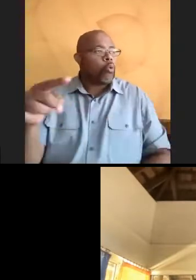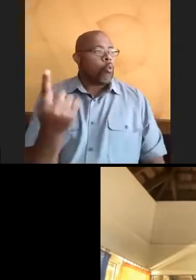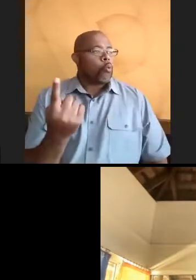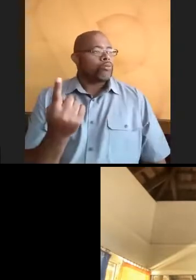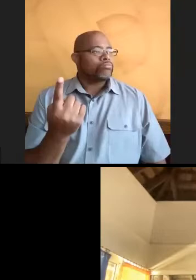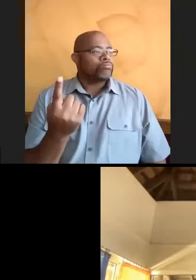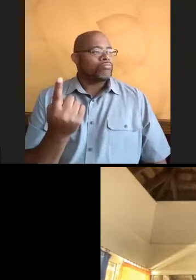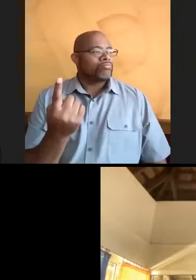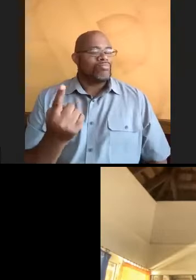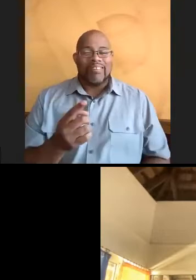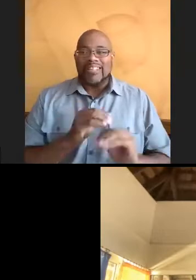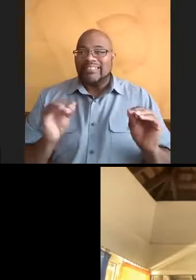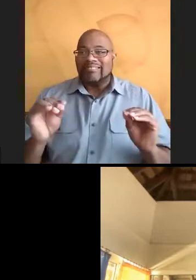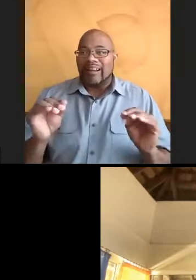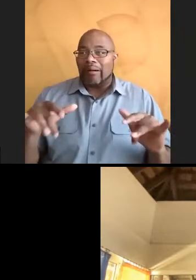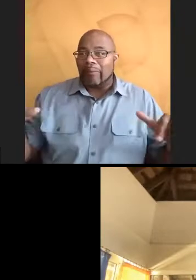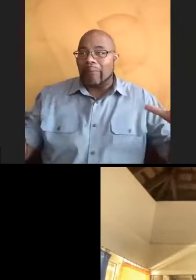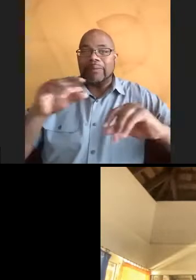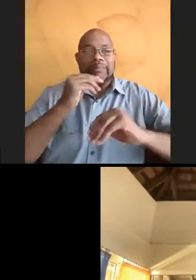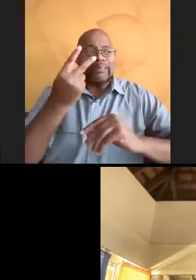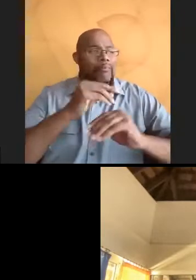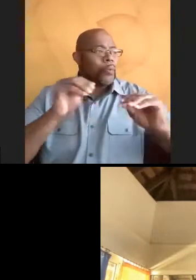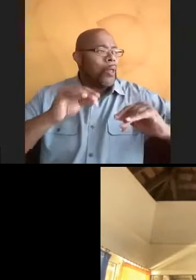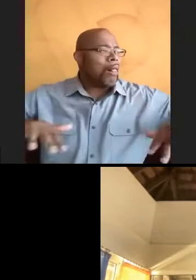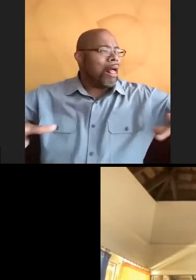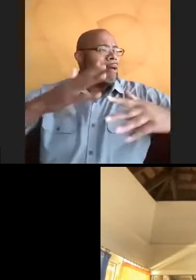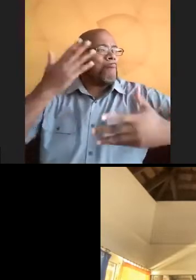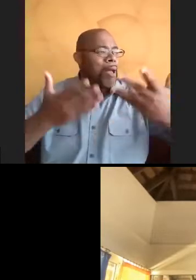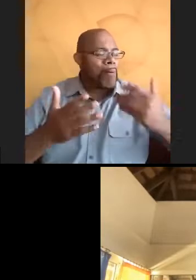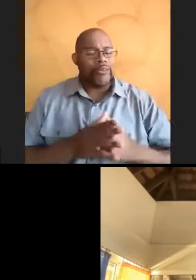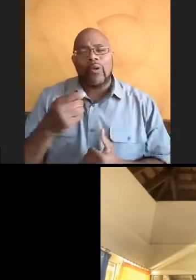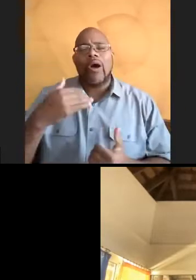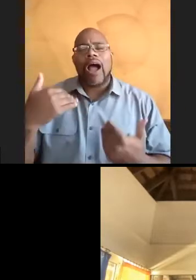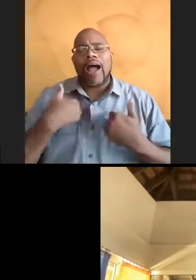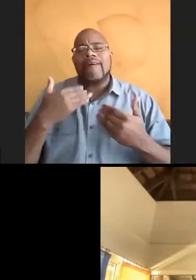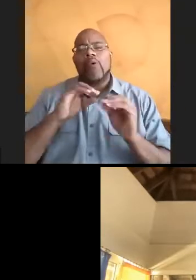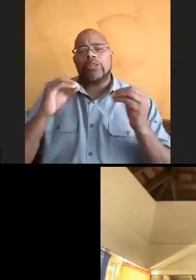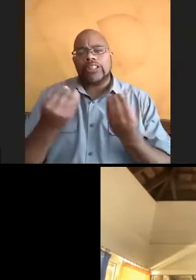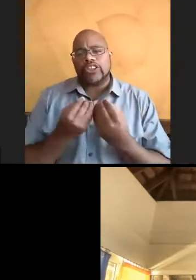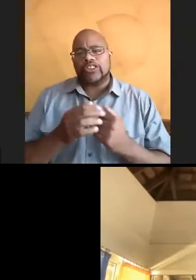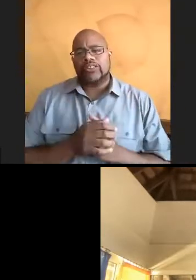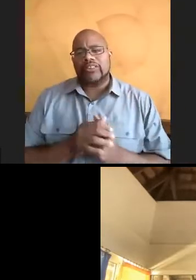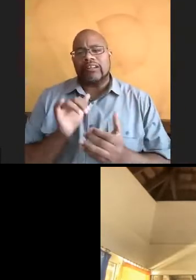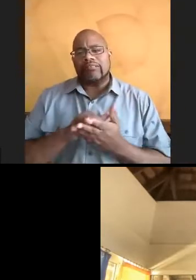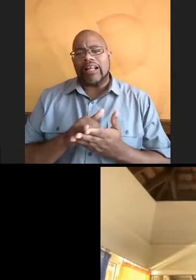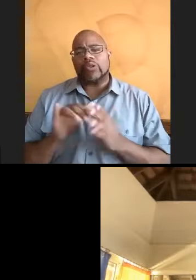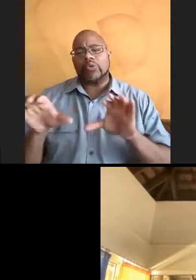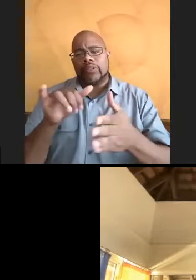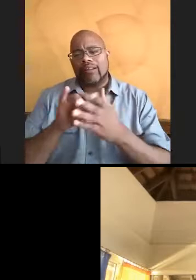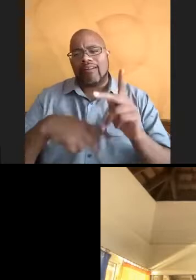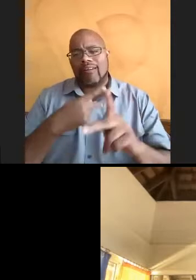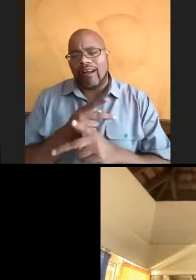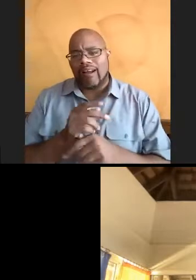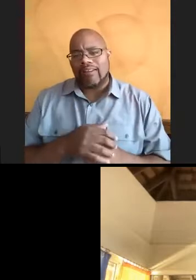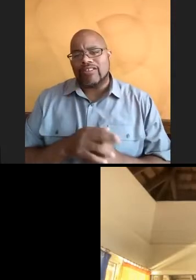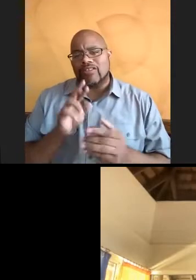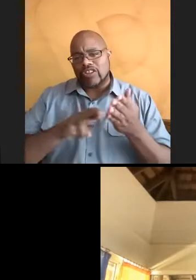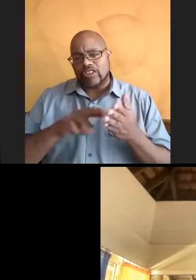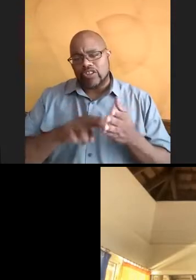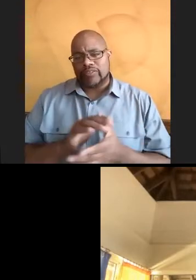And I'm not going to be able to see land like that. So there are organizations that kind of do that type of research.